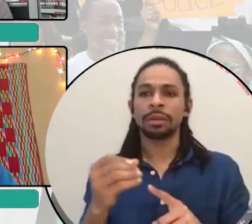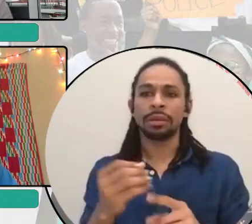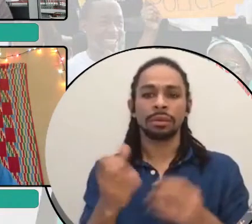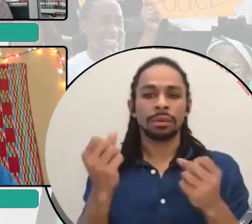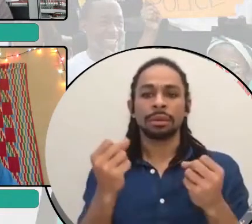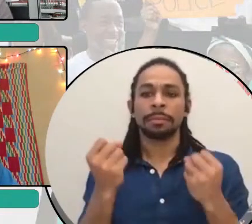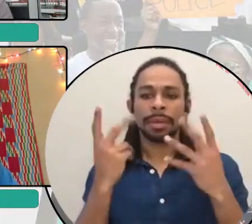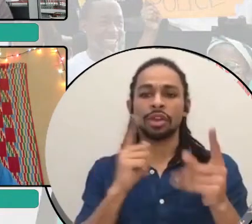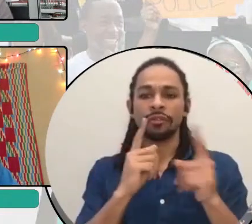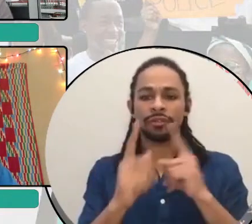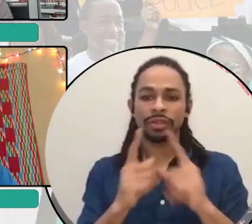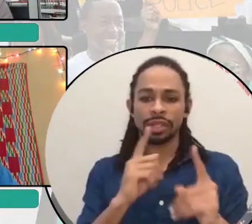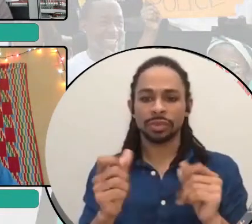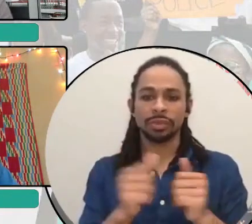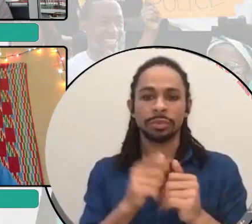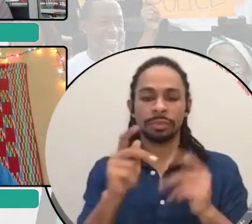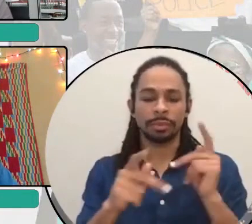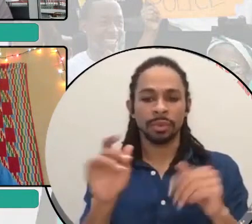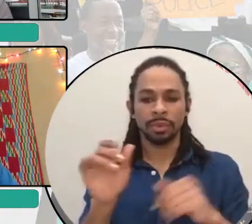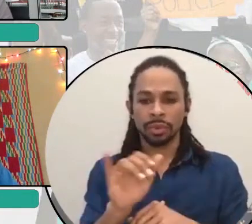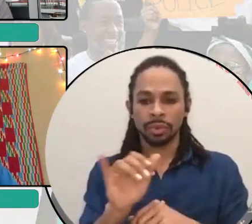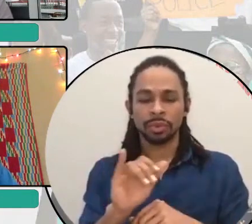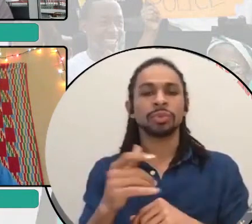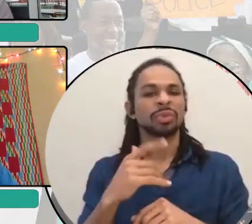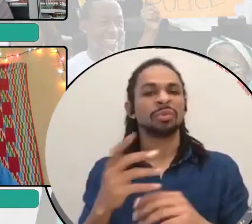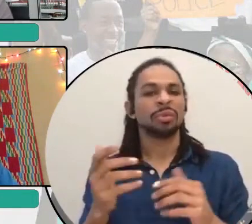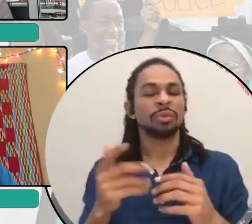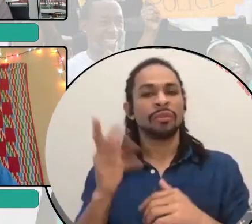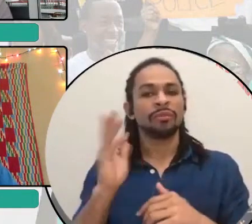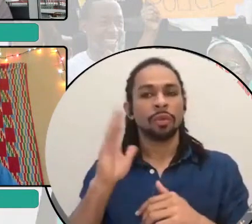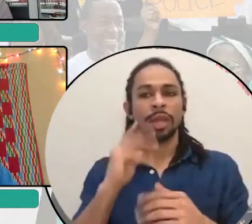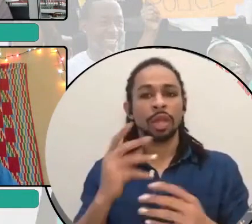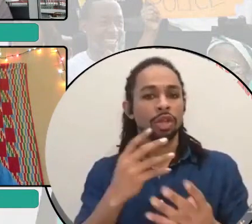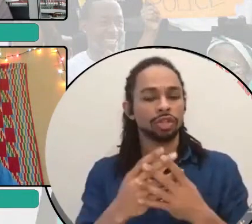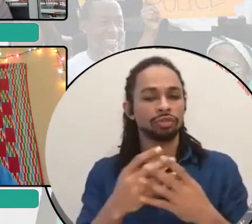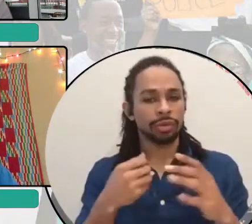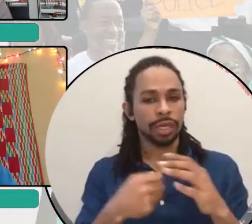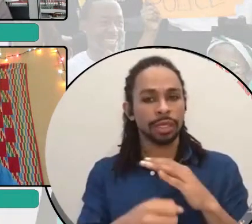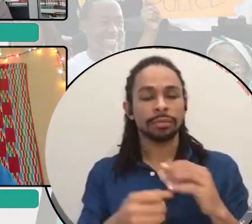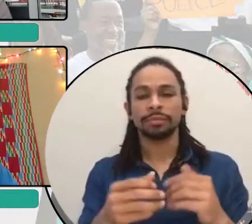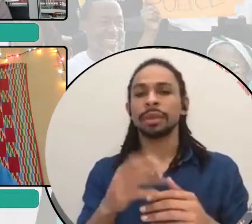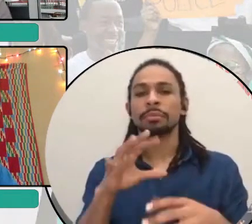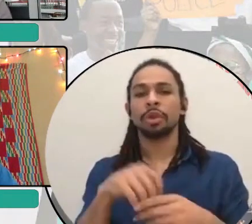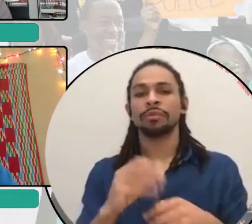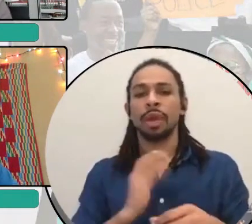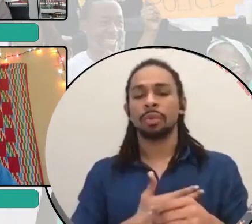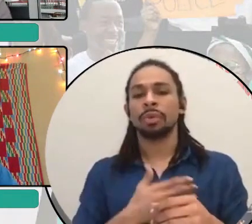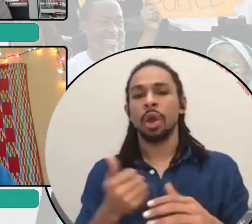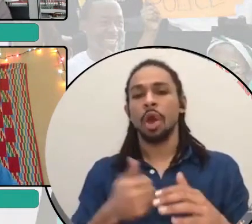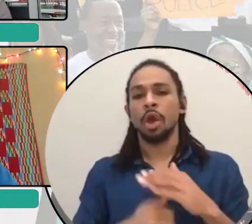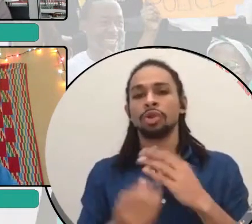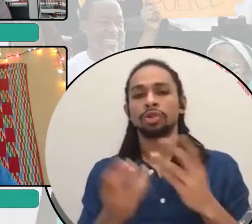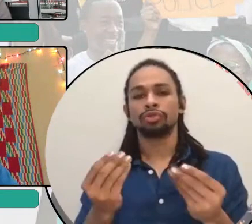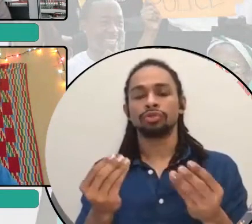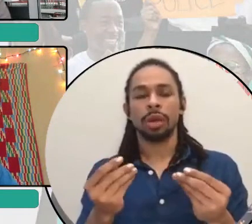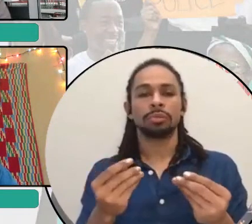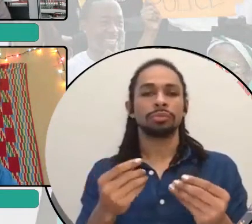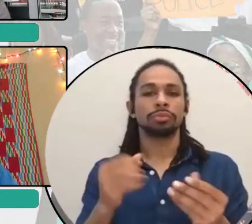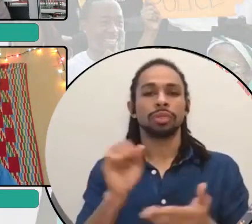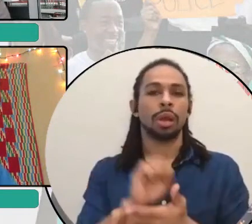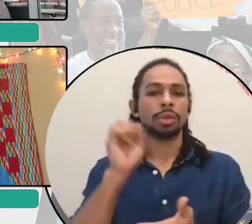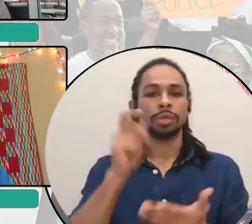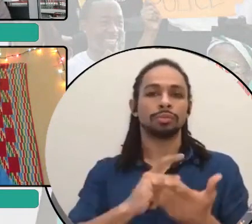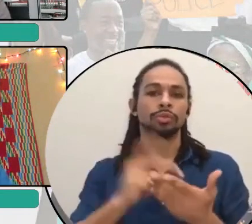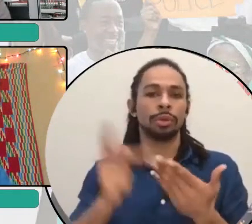people, uh, either formerly incarcerated who are, for example, part of our underground scholars program, uh, at university of California,